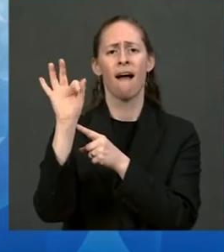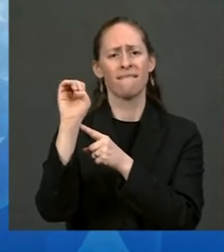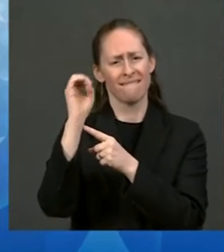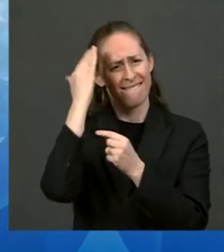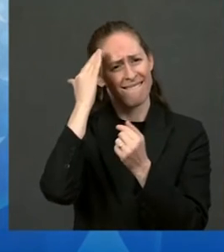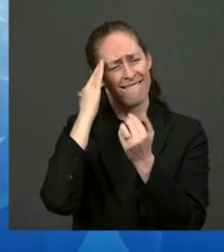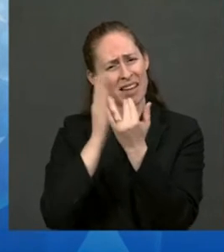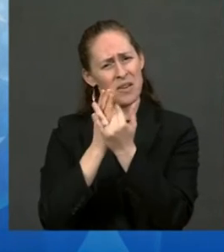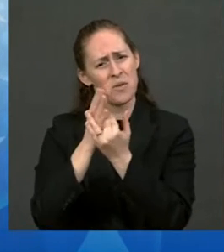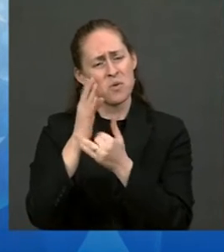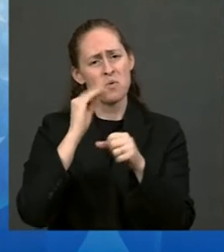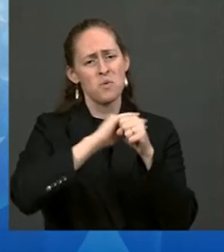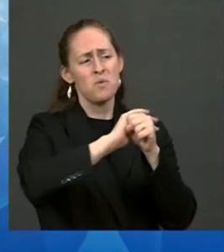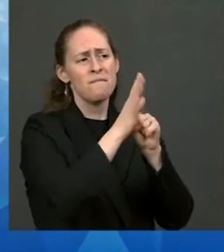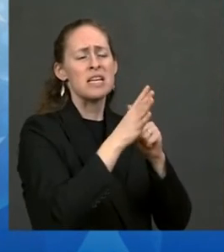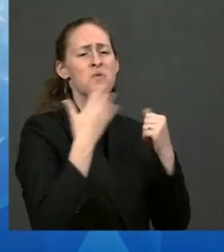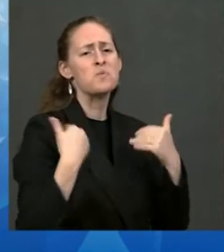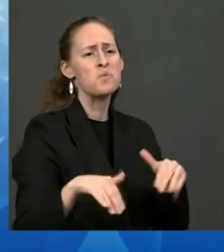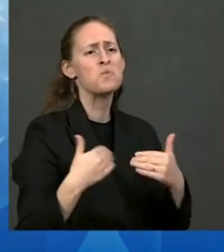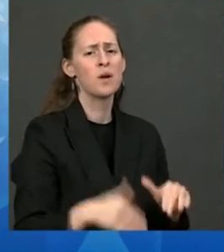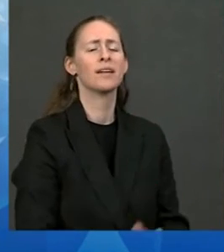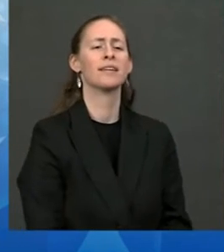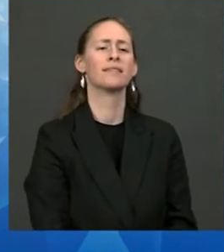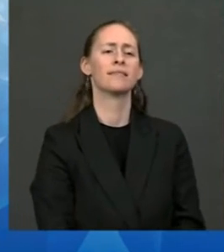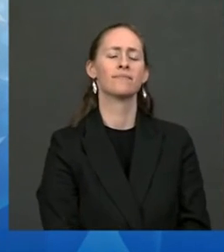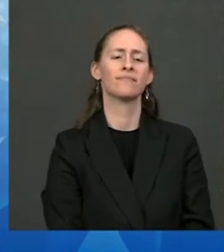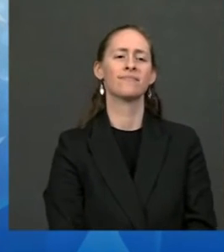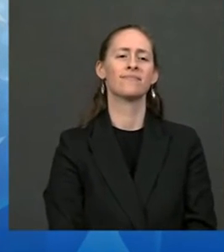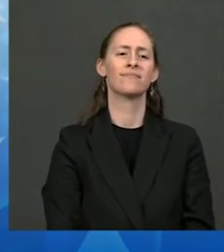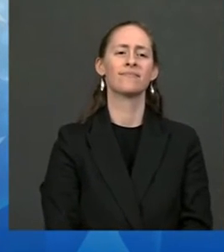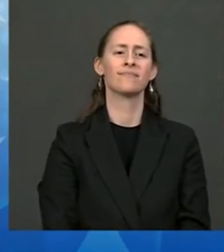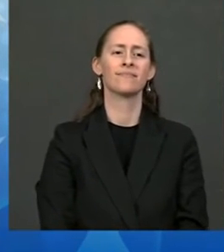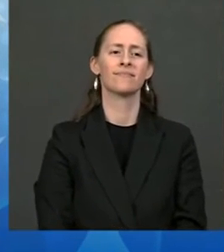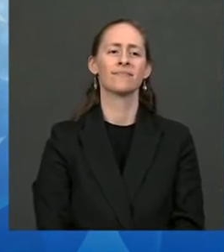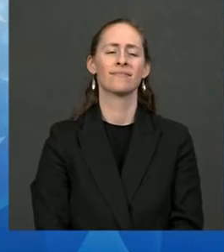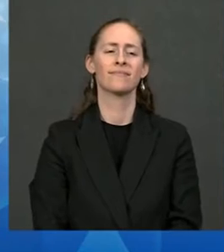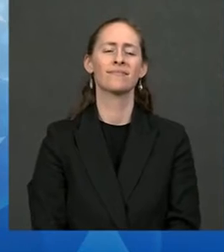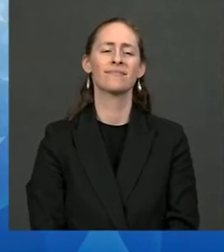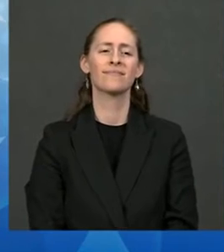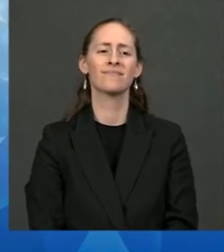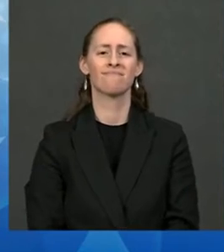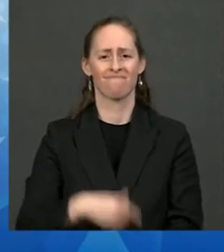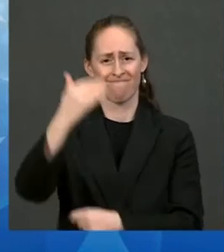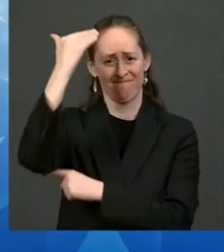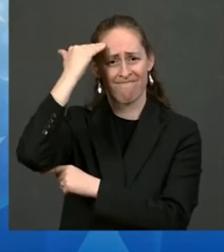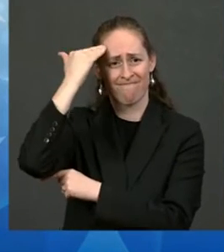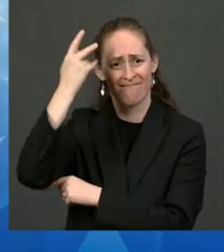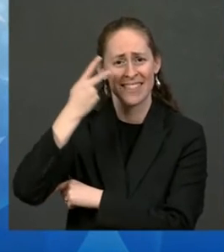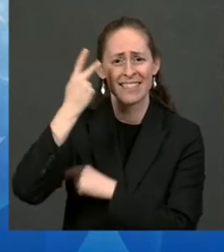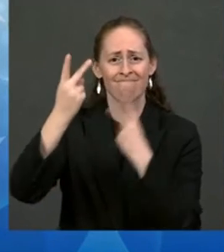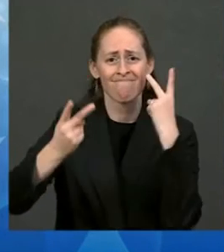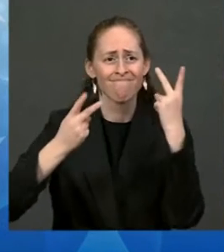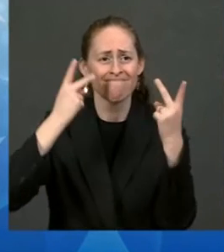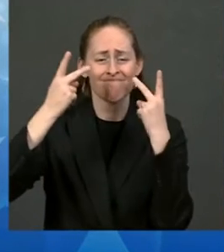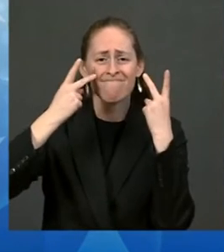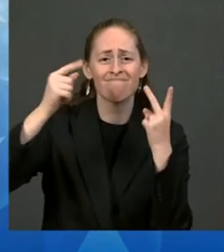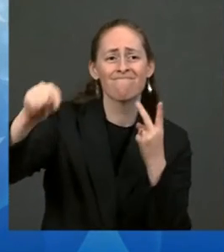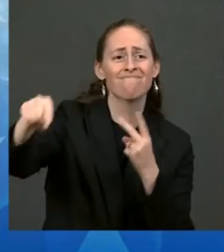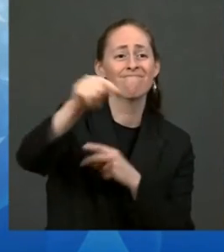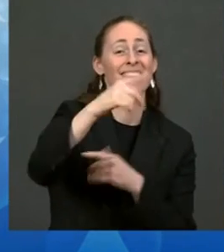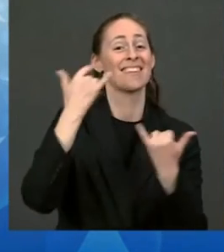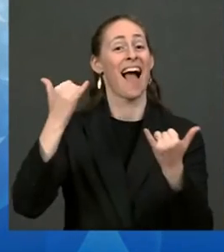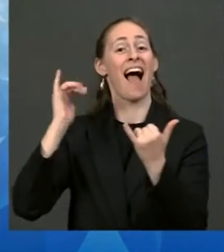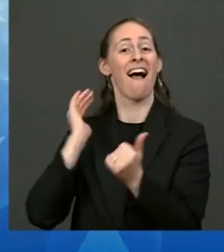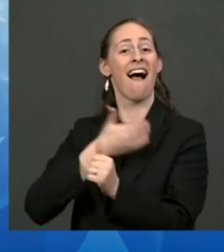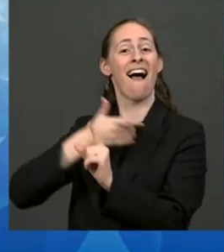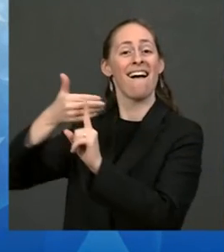homelands of the Anacostan and Piscataway people. I hope that the ancestors are smiling down as we take the next few days